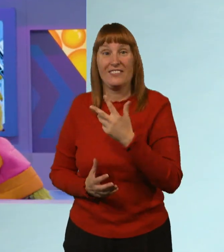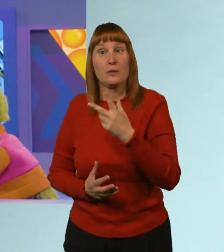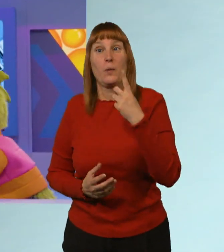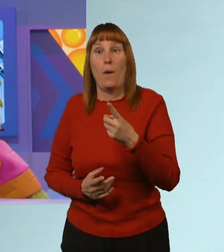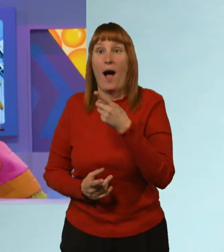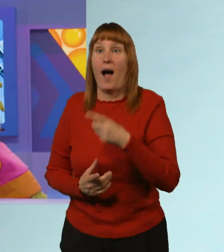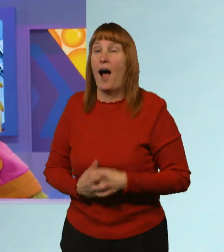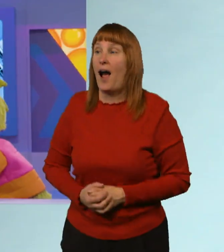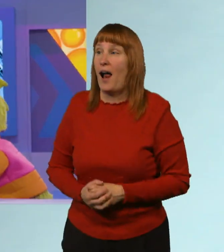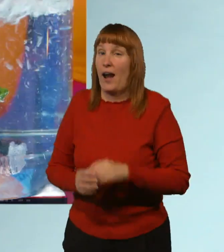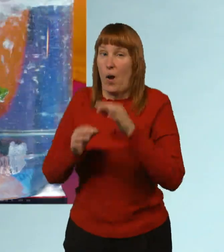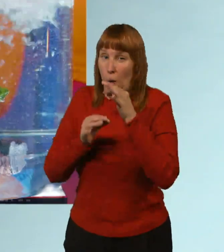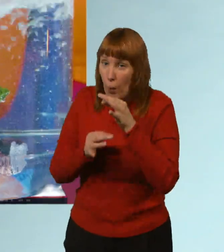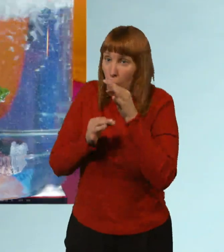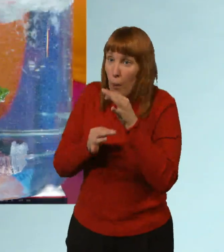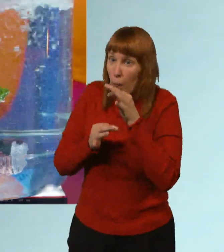blow!